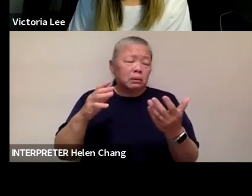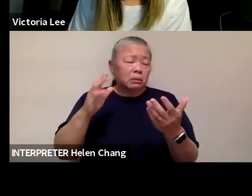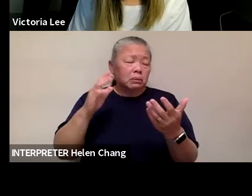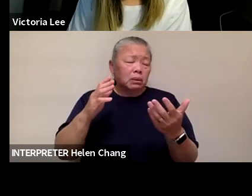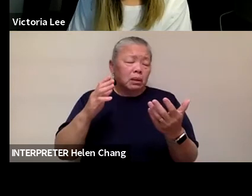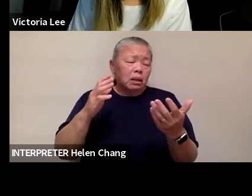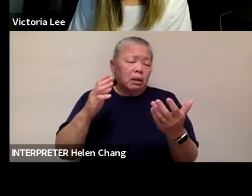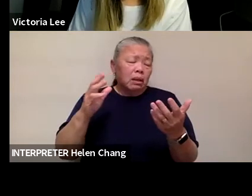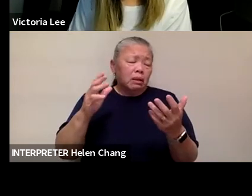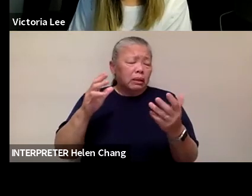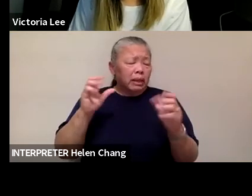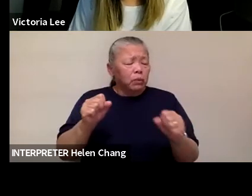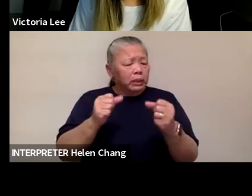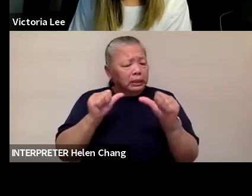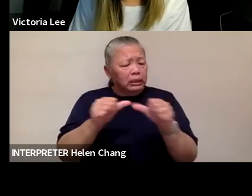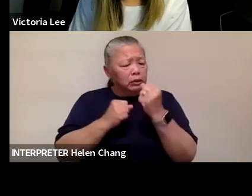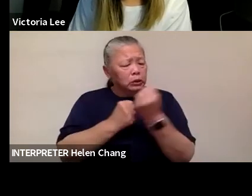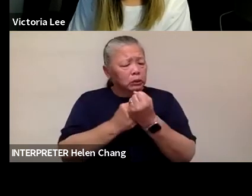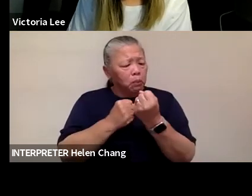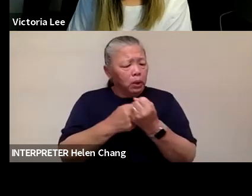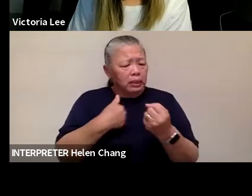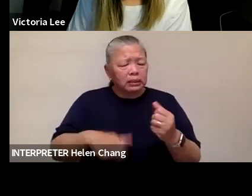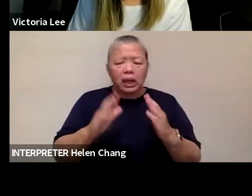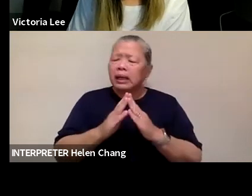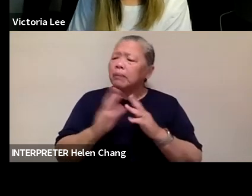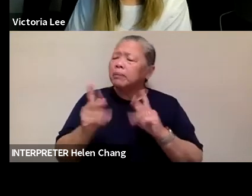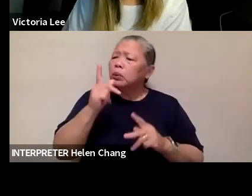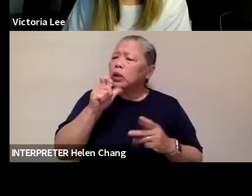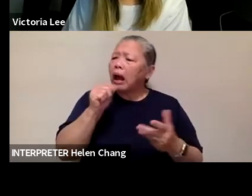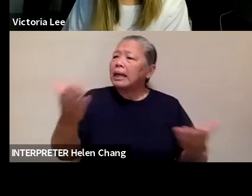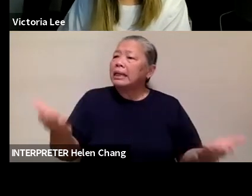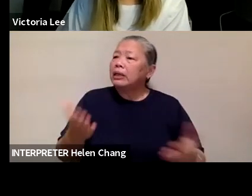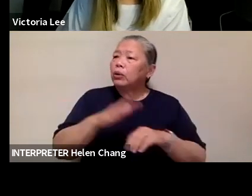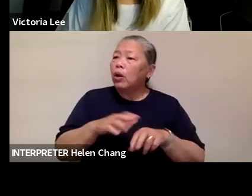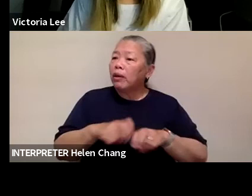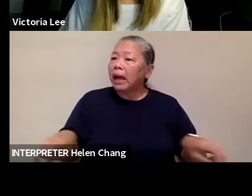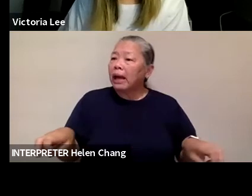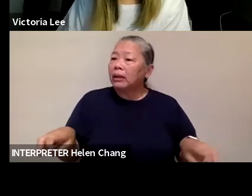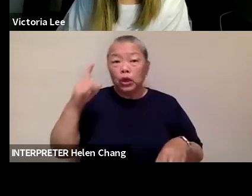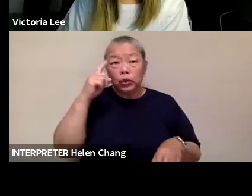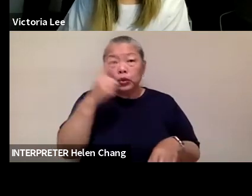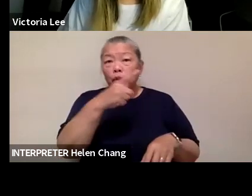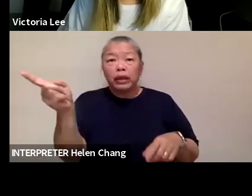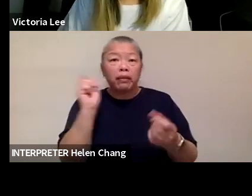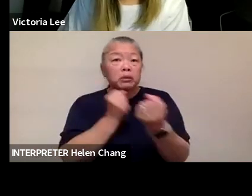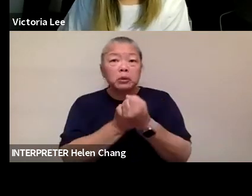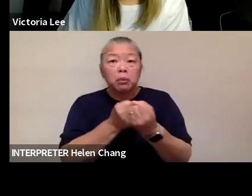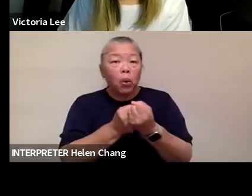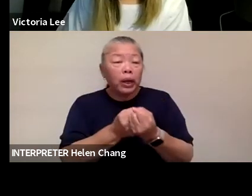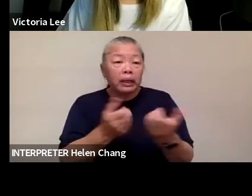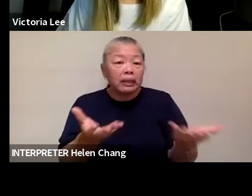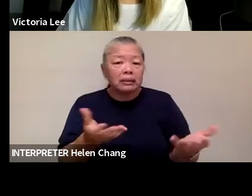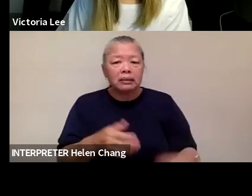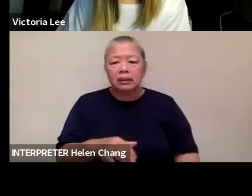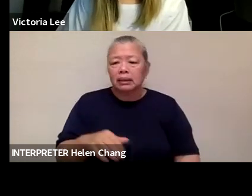people that aren't here with us speaking on the panel? Uh, are, do you think they're in it? Are they, are you getting some buy-in? Uh,